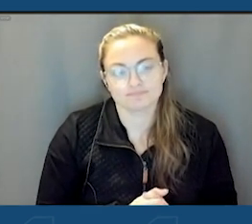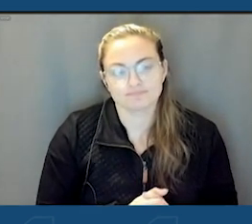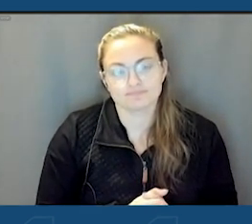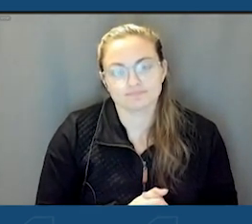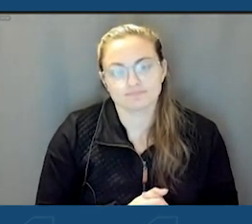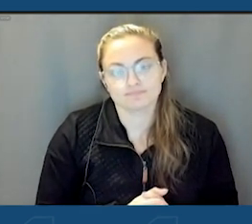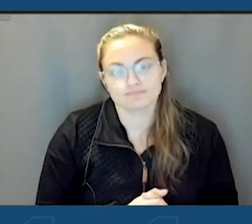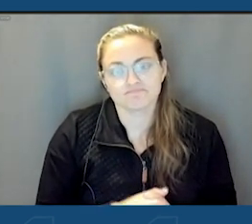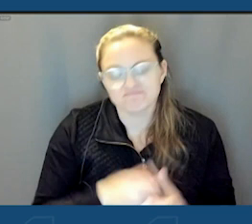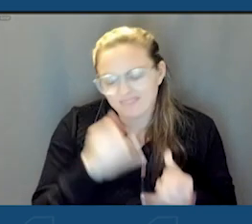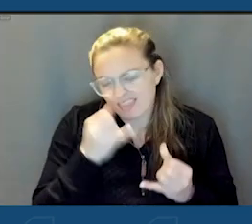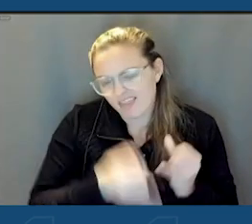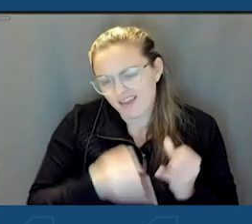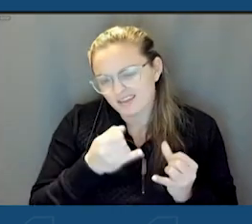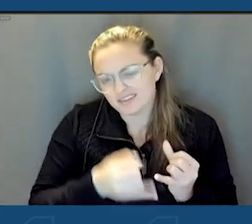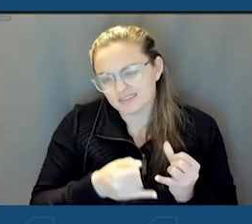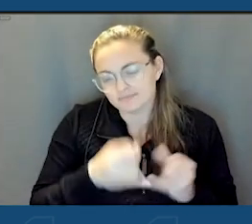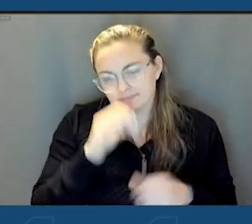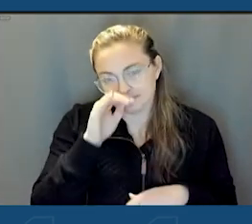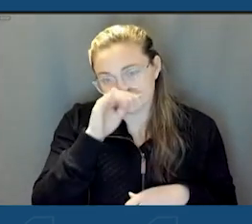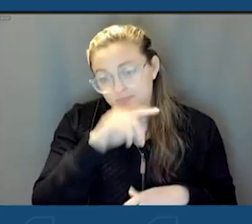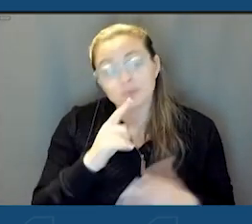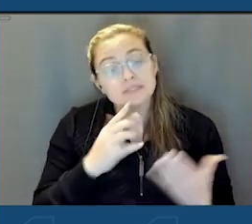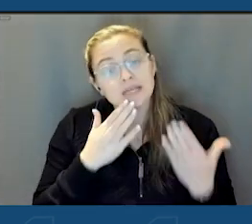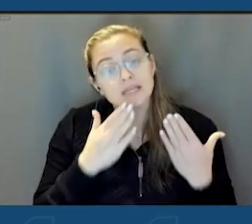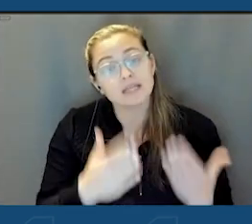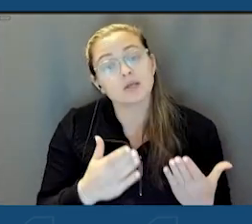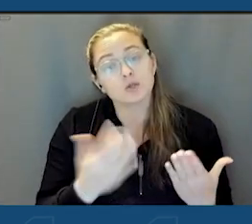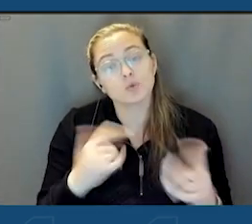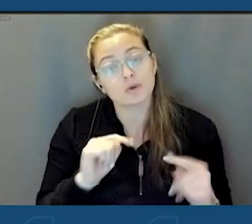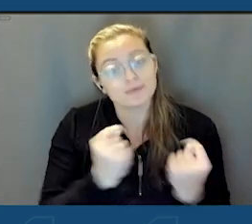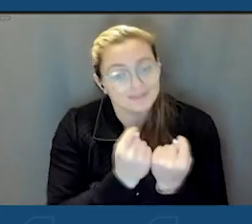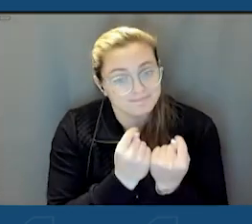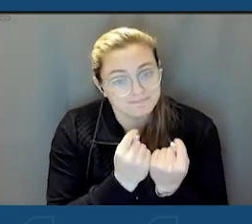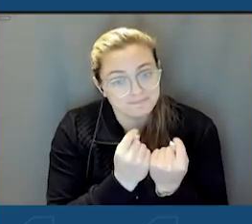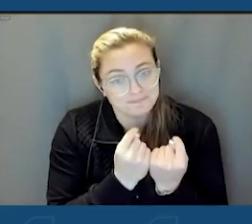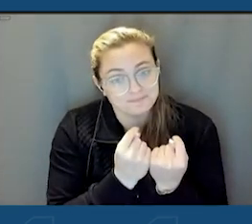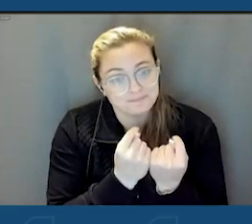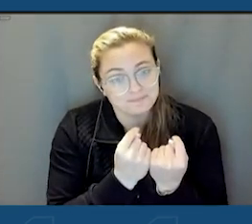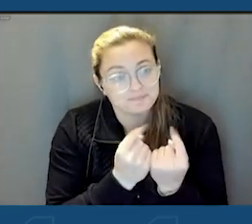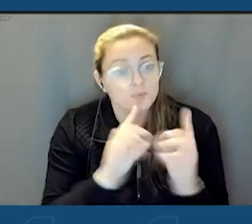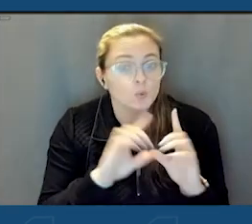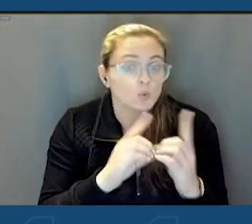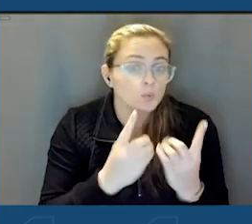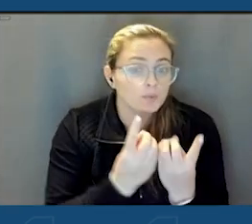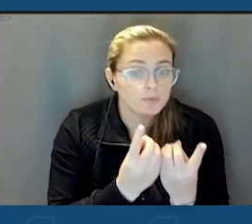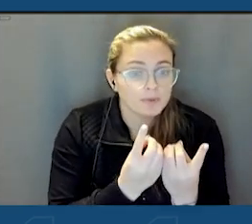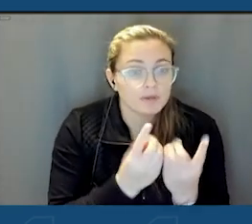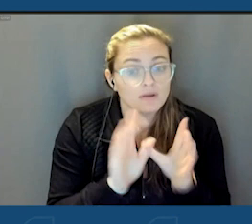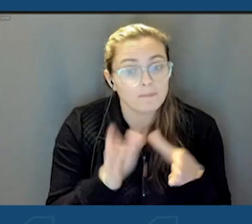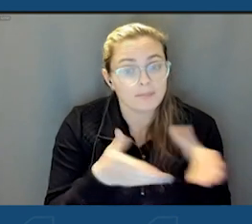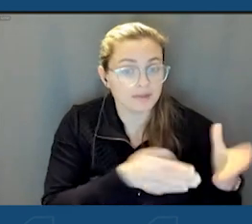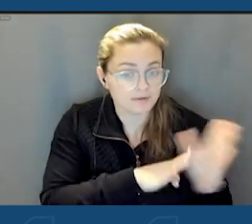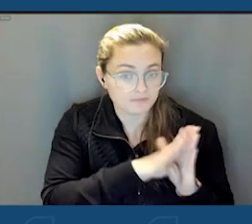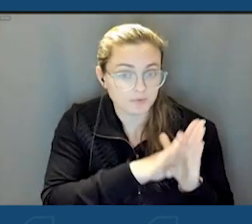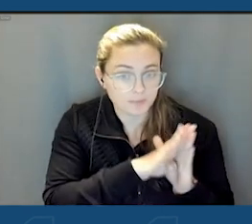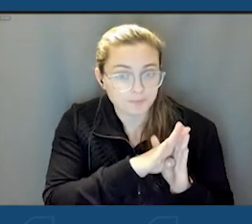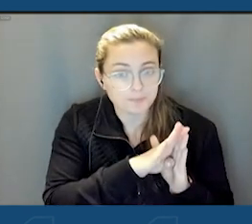And last but not least, I would like to thank our team, our department of, uh, planning and development.